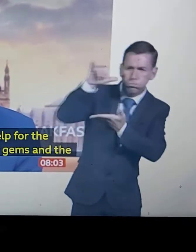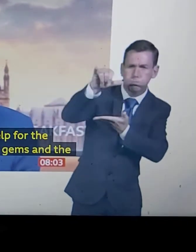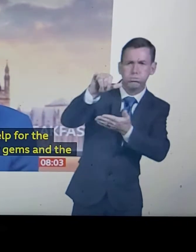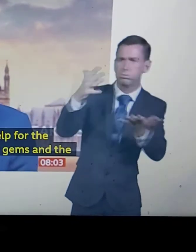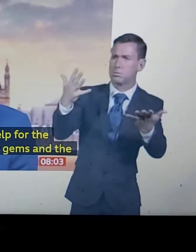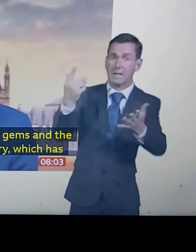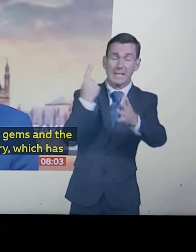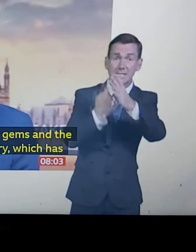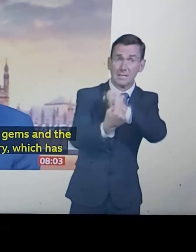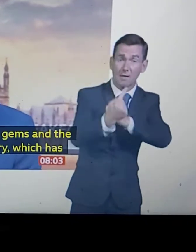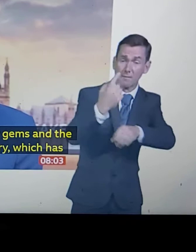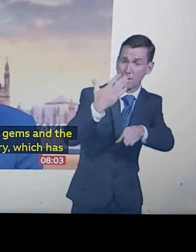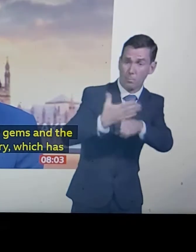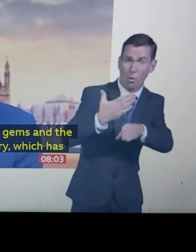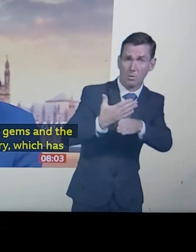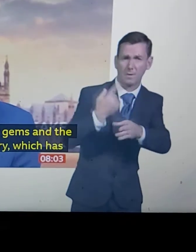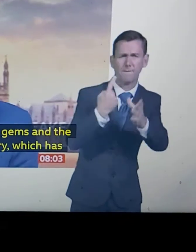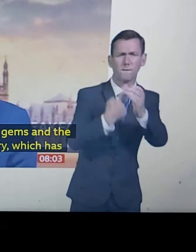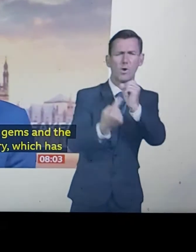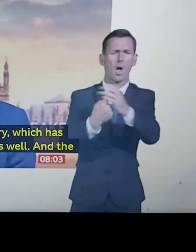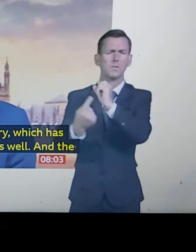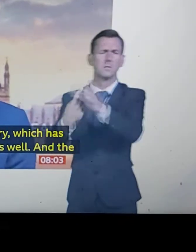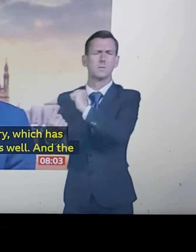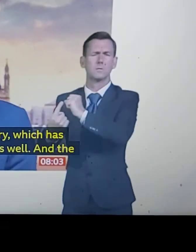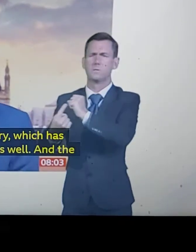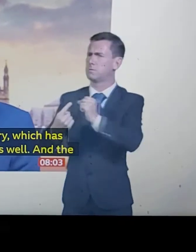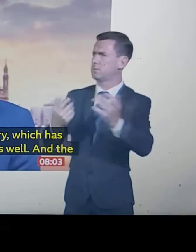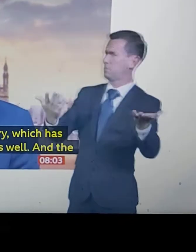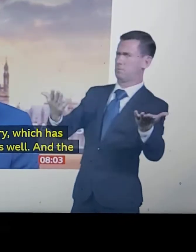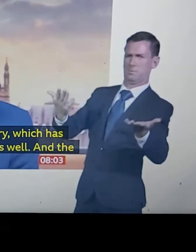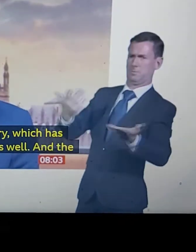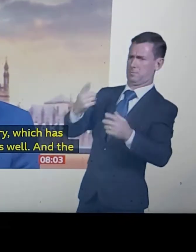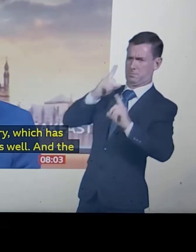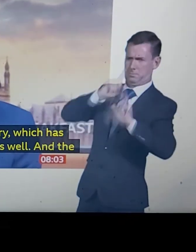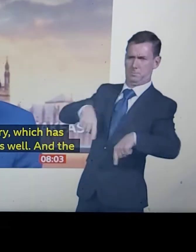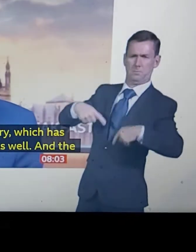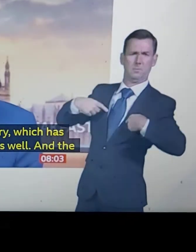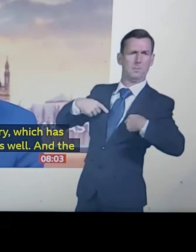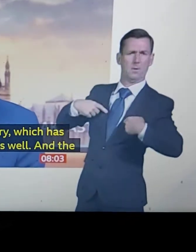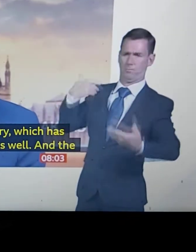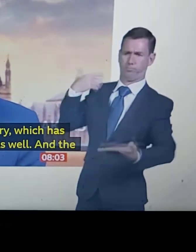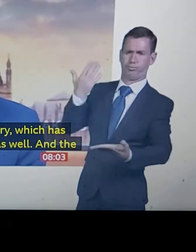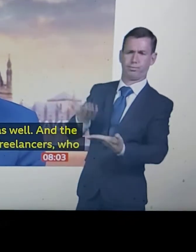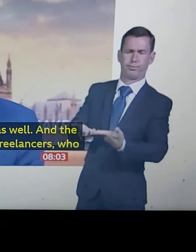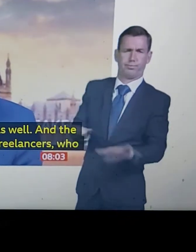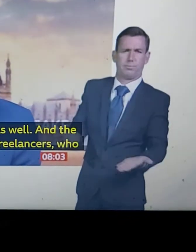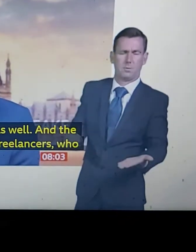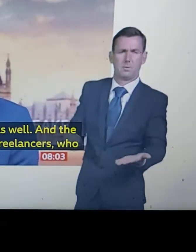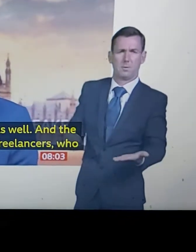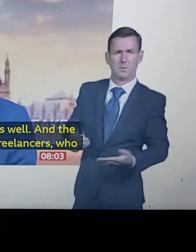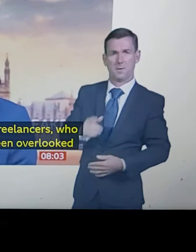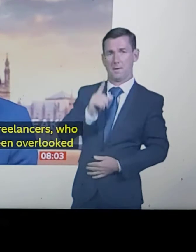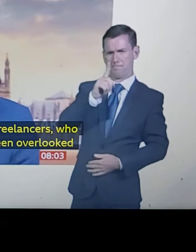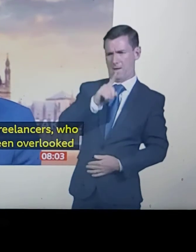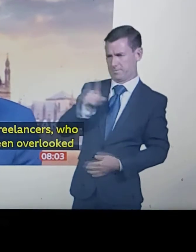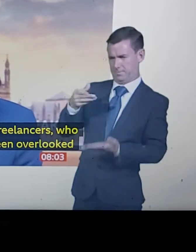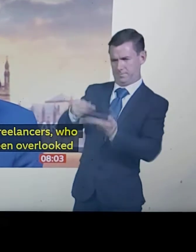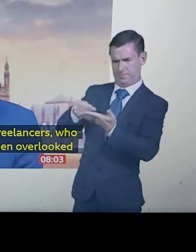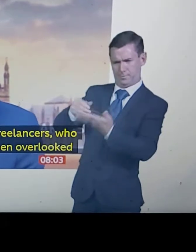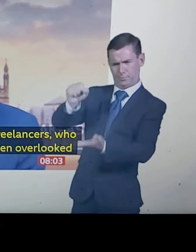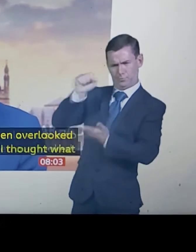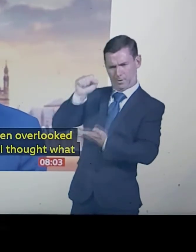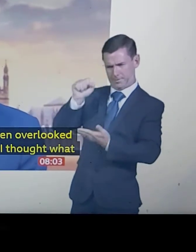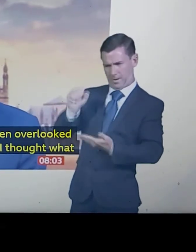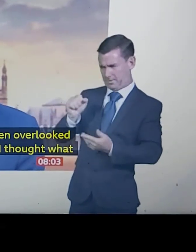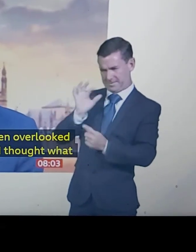freelancers who believe that they have been overlooked throughout this. But I thought what came through loud and clear from the Chancellor's interview on breakfast